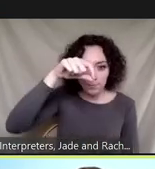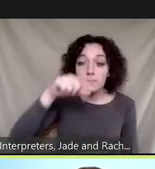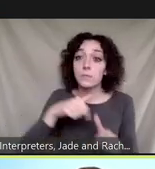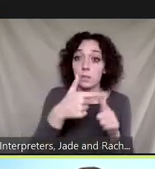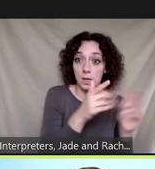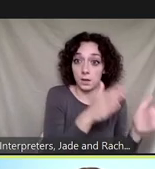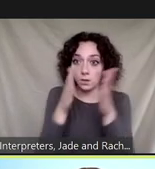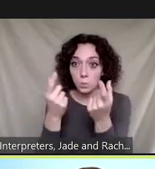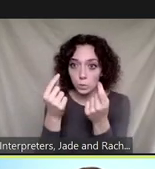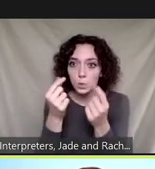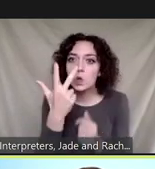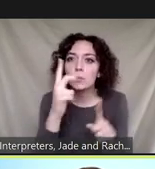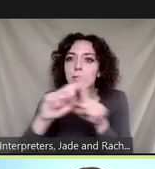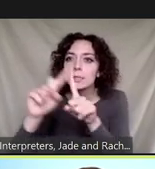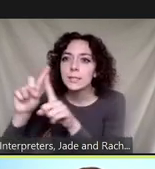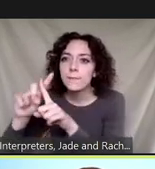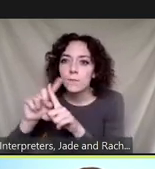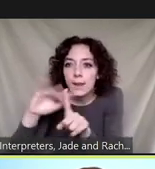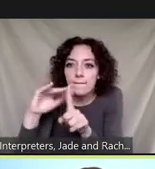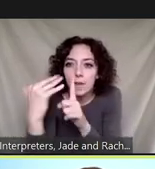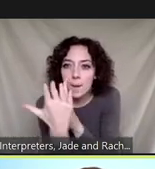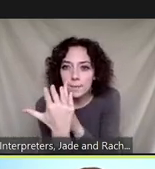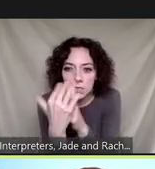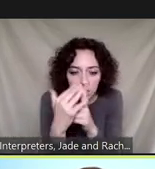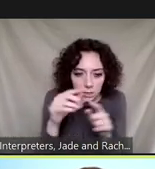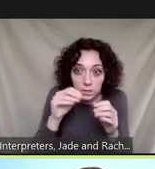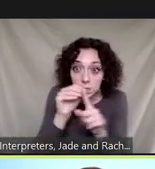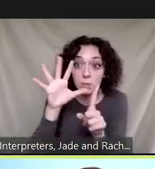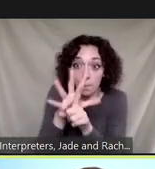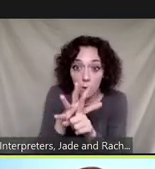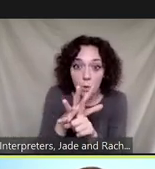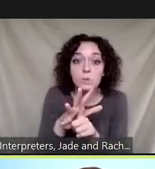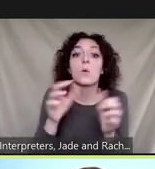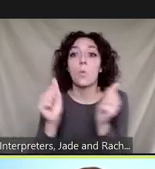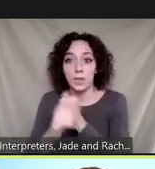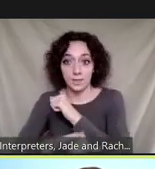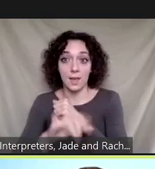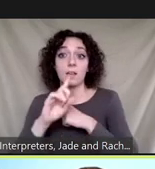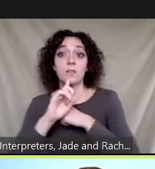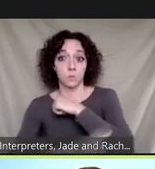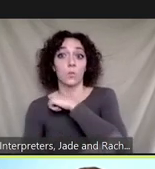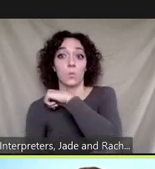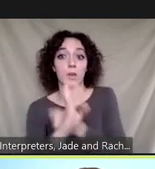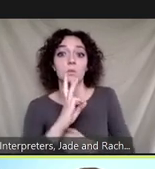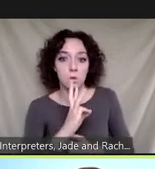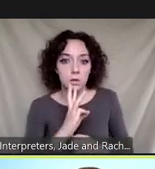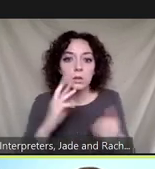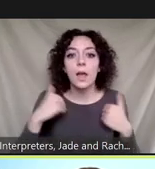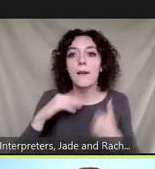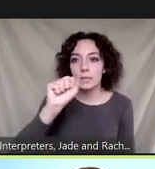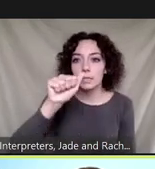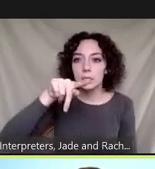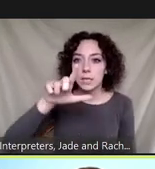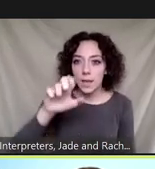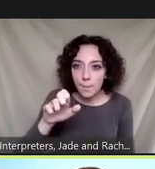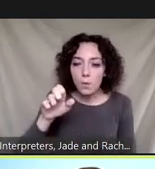conditions the rna was extracted from the wastewater using exclusion-based sample preparation and analyzed